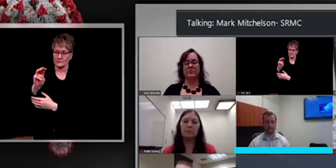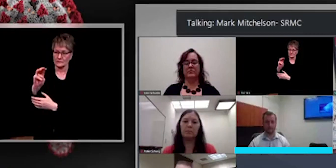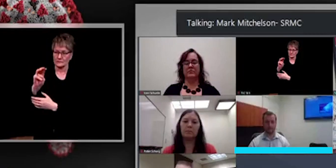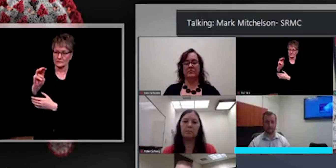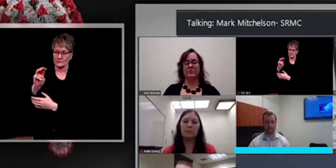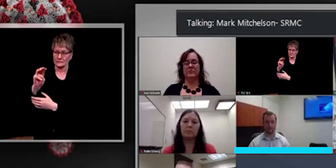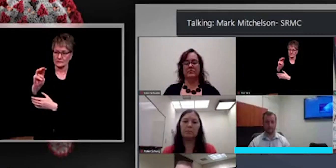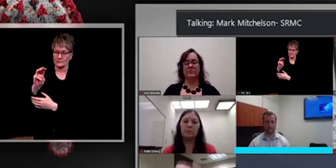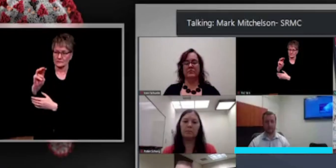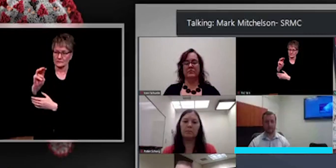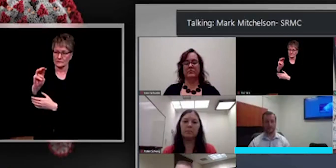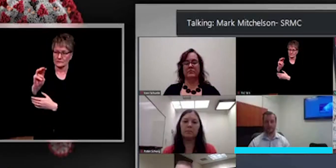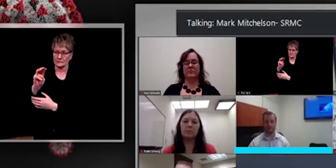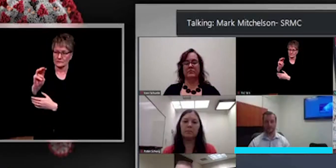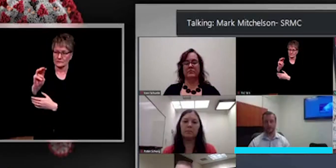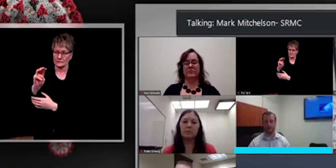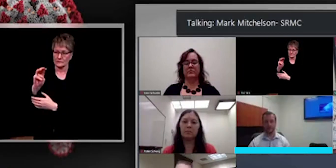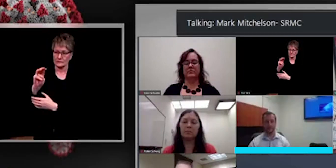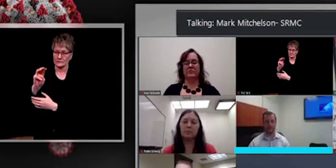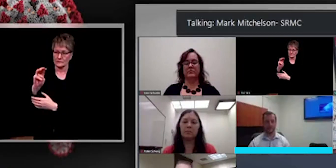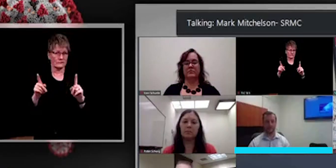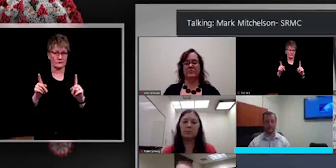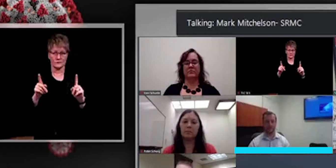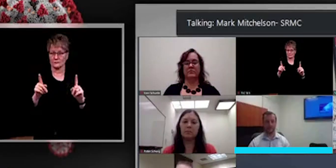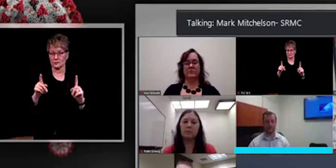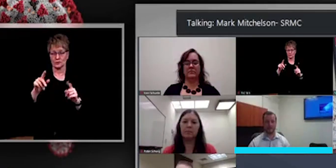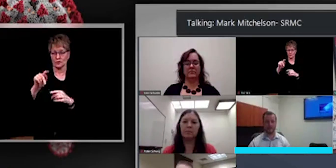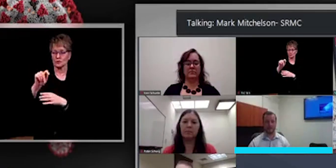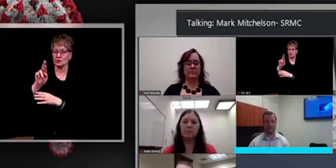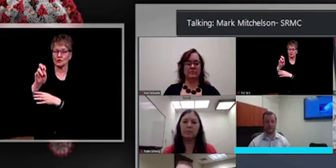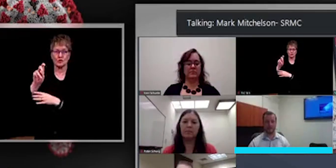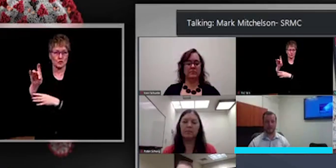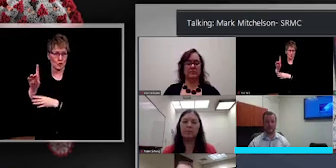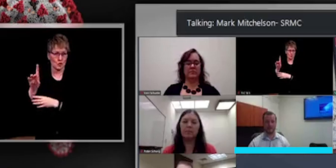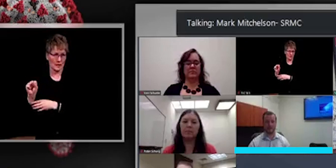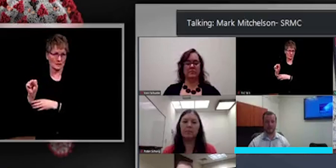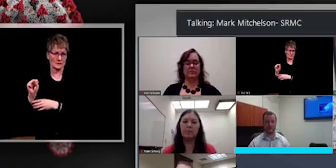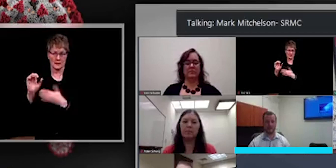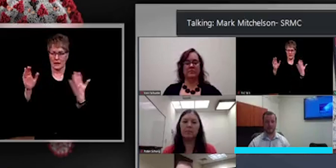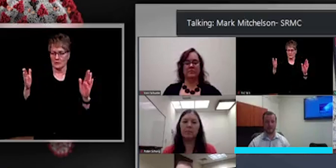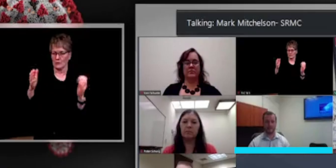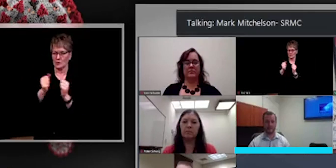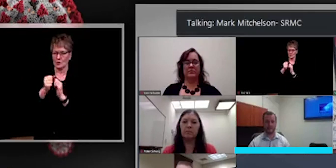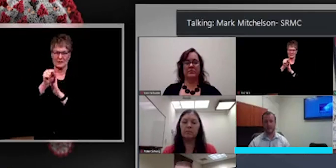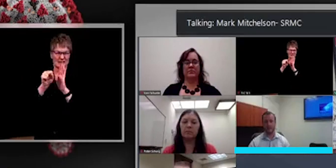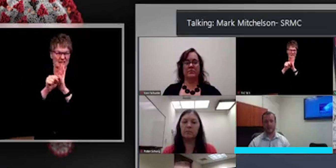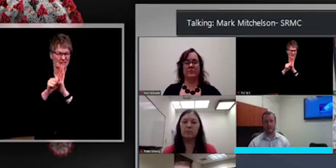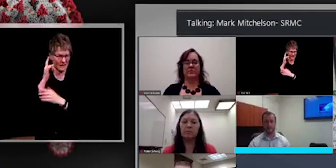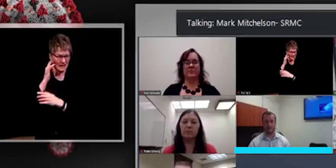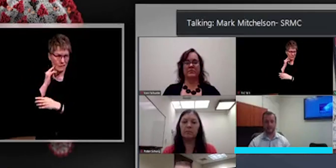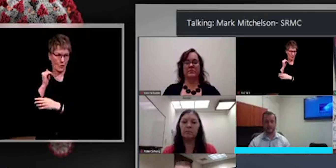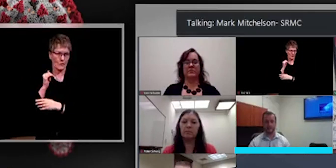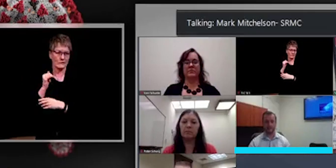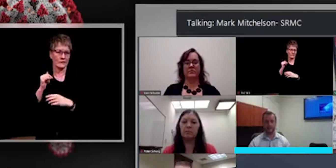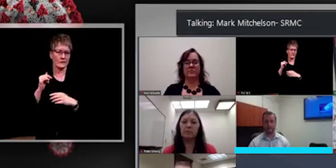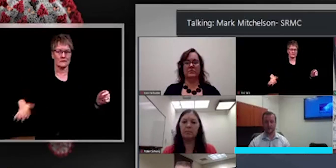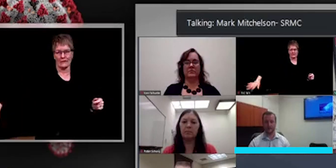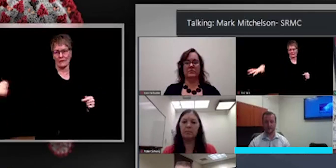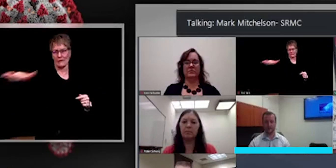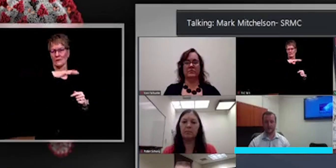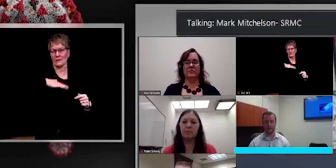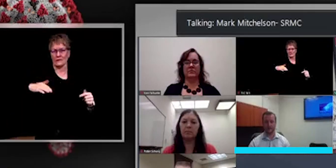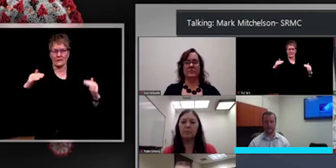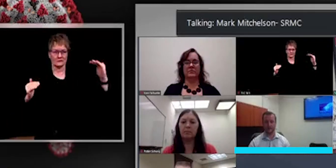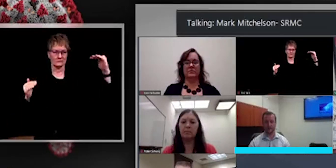Um, while those numbers are a little bit different, I don't see any discipline, uh, things that aren't similar, uh, to the care that